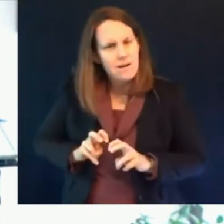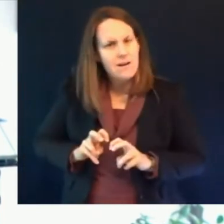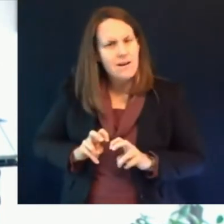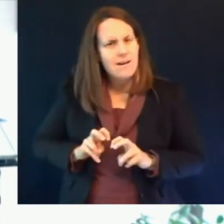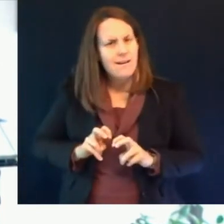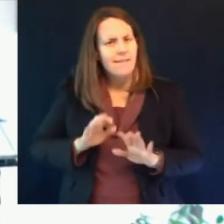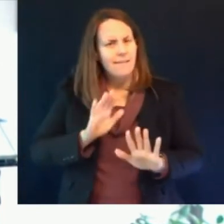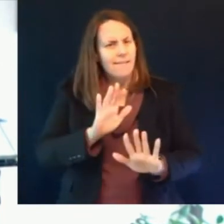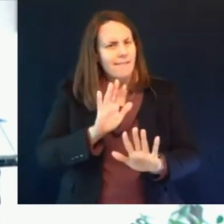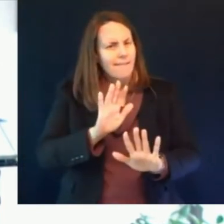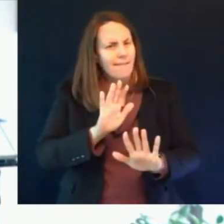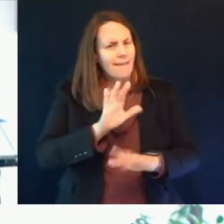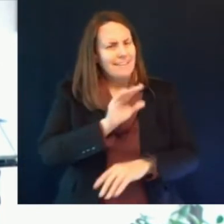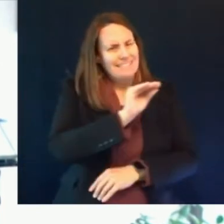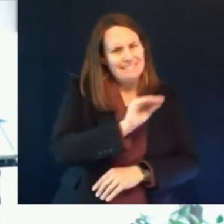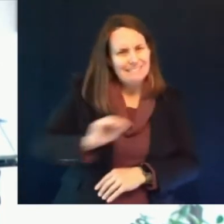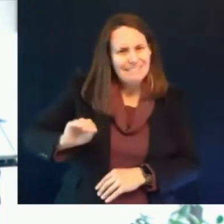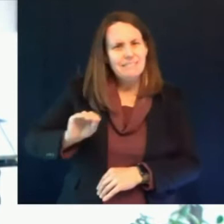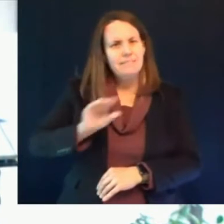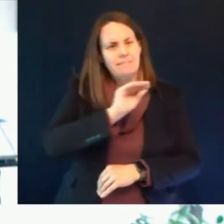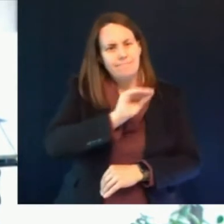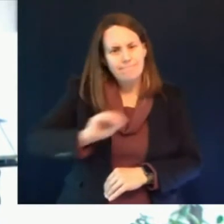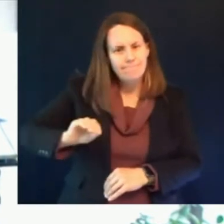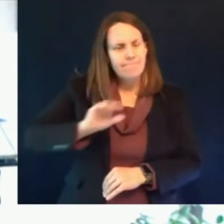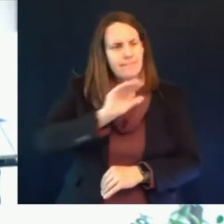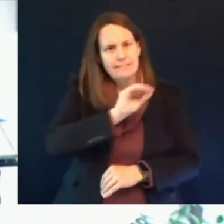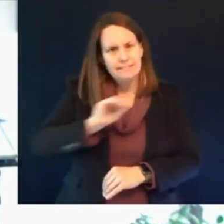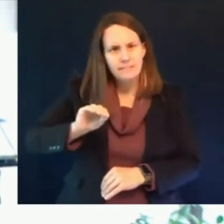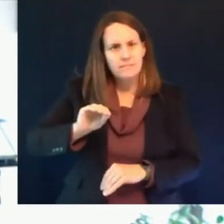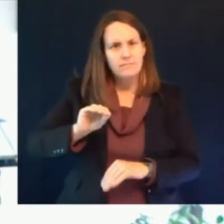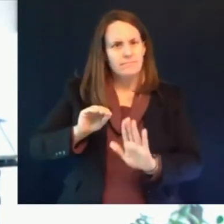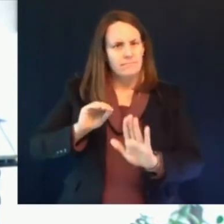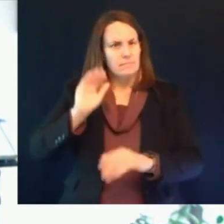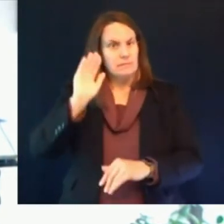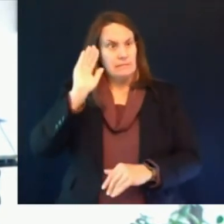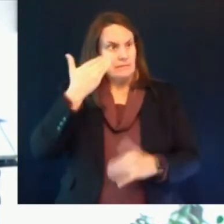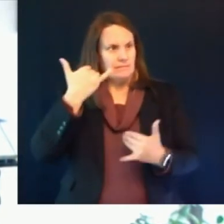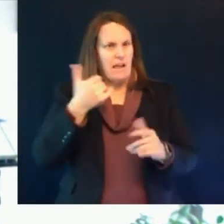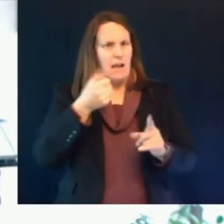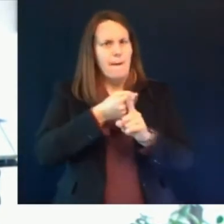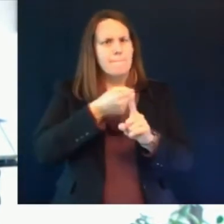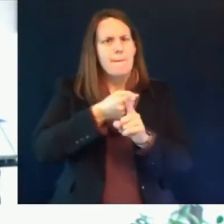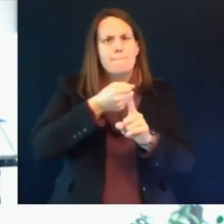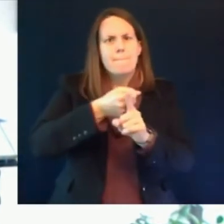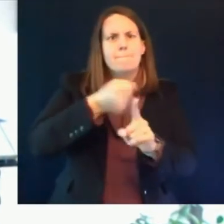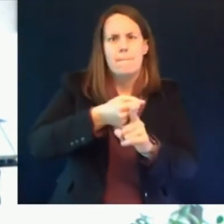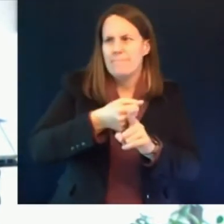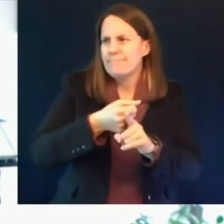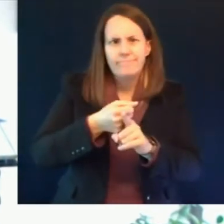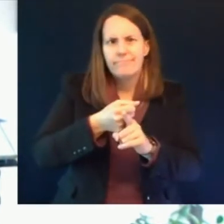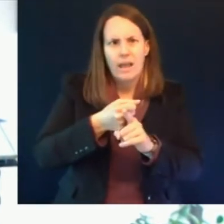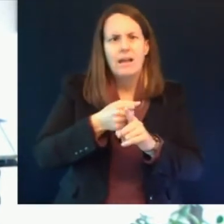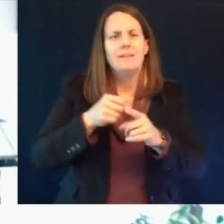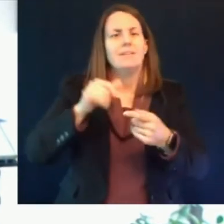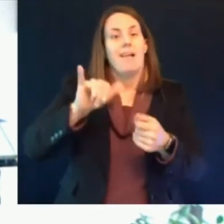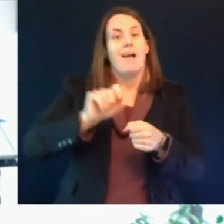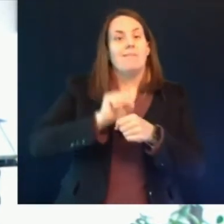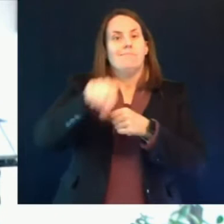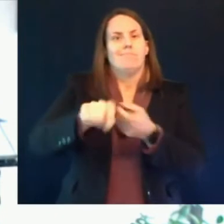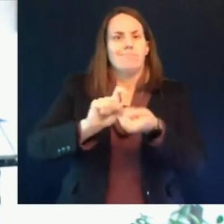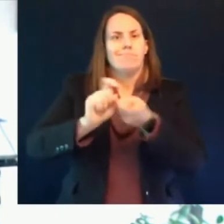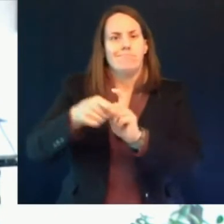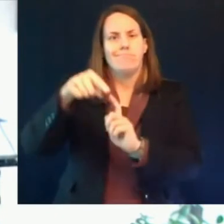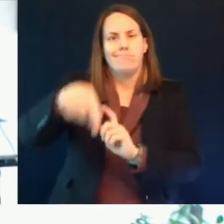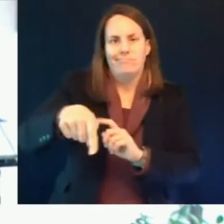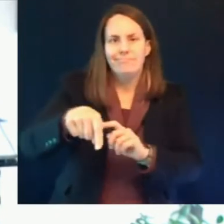variants we know from experience throughout the world that when those variants are the predominant strain in a community